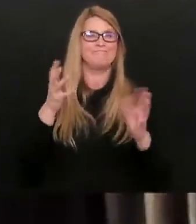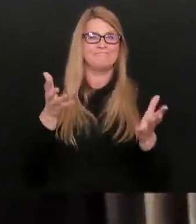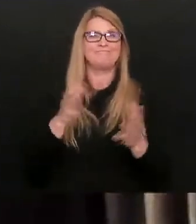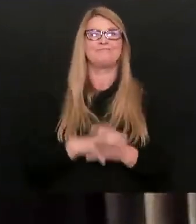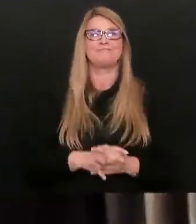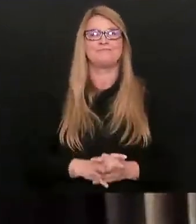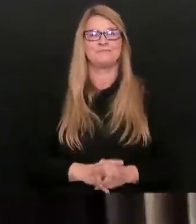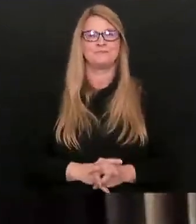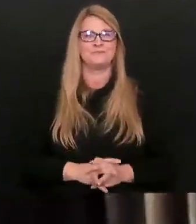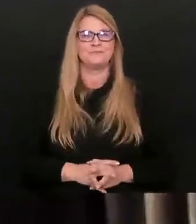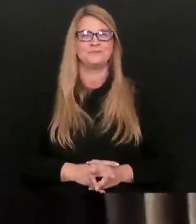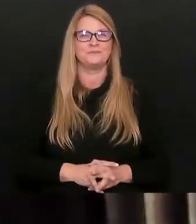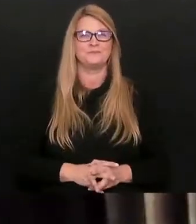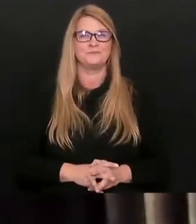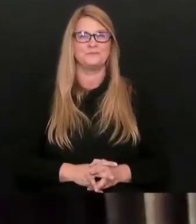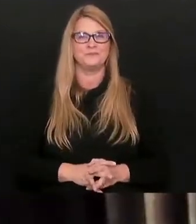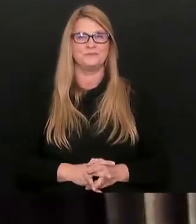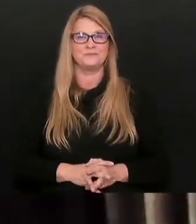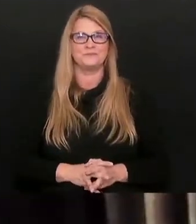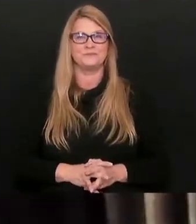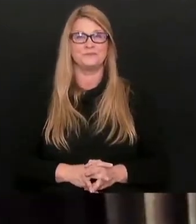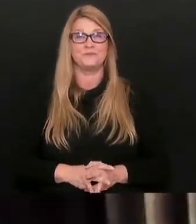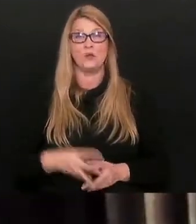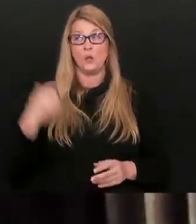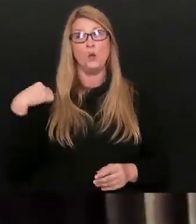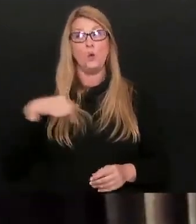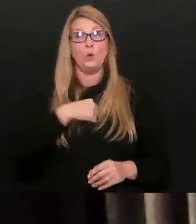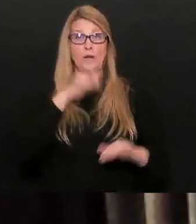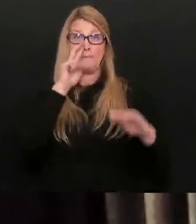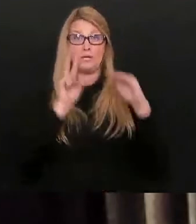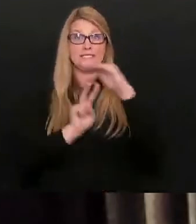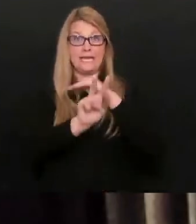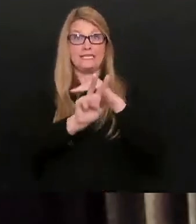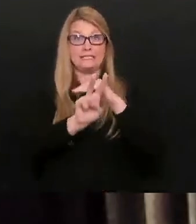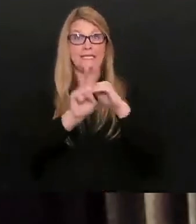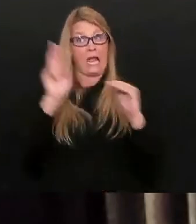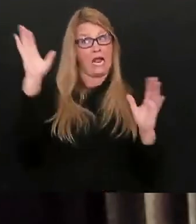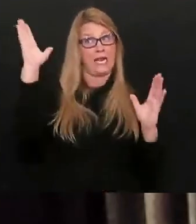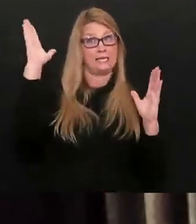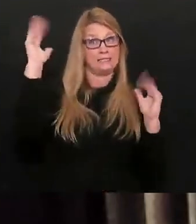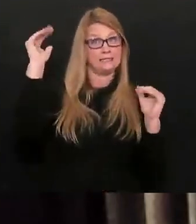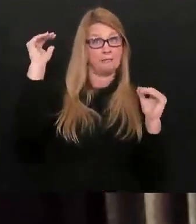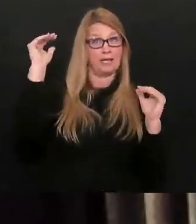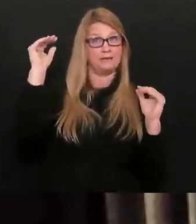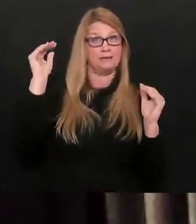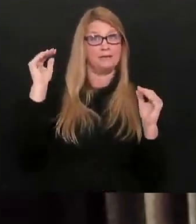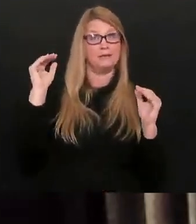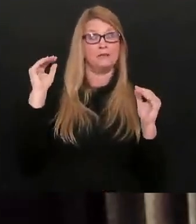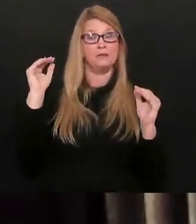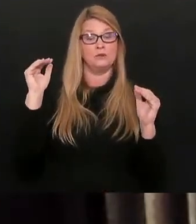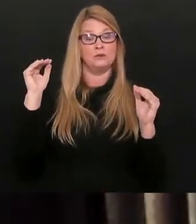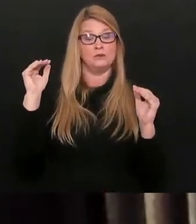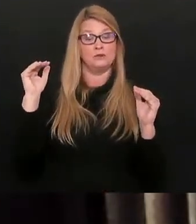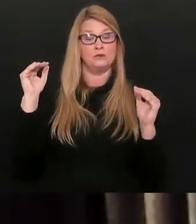question. We do predict and anticipate that we will not